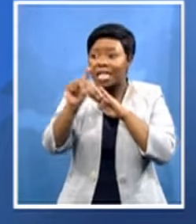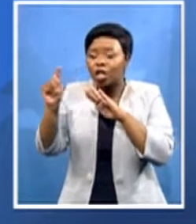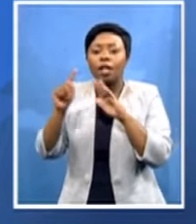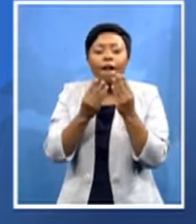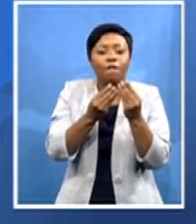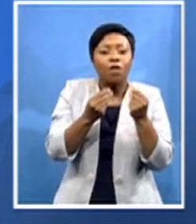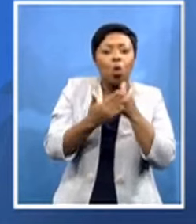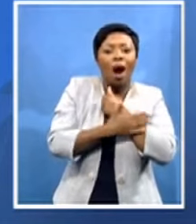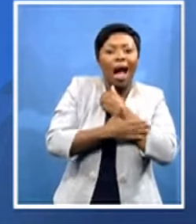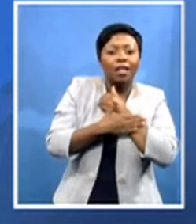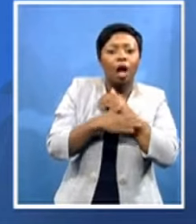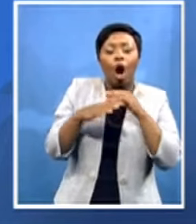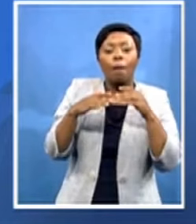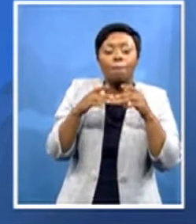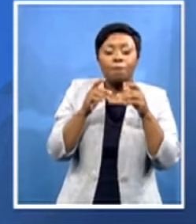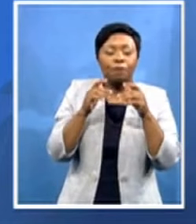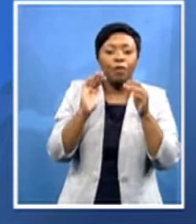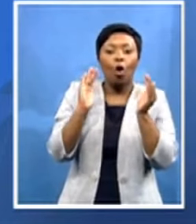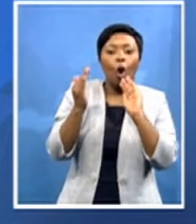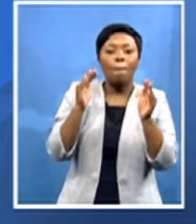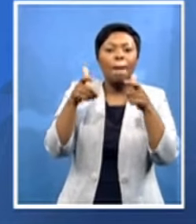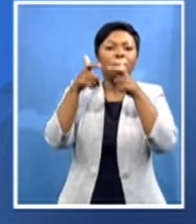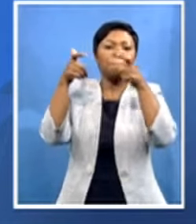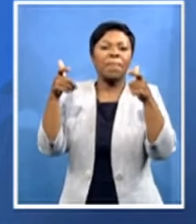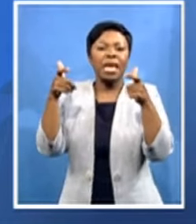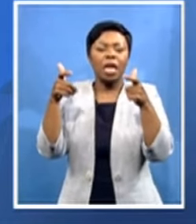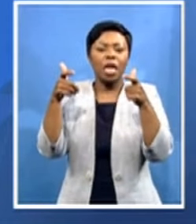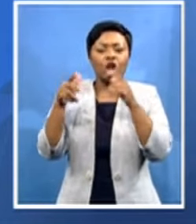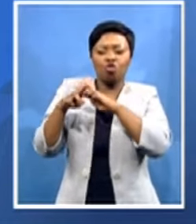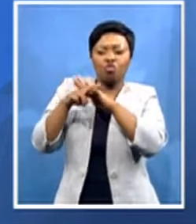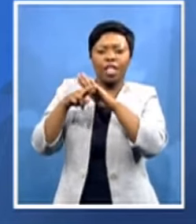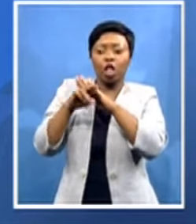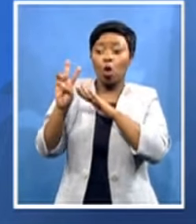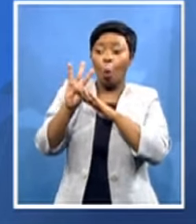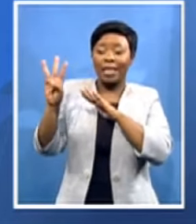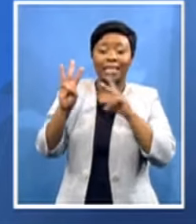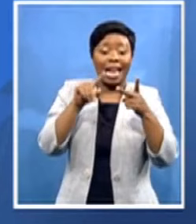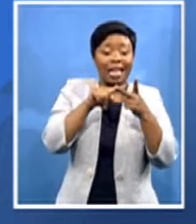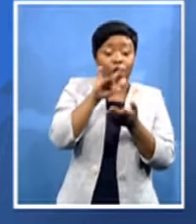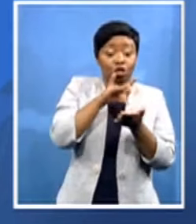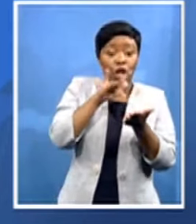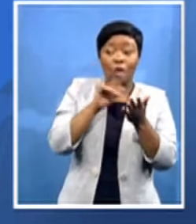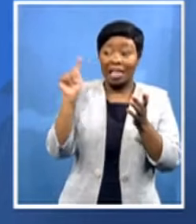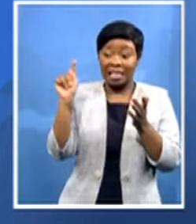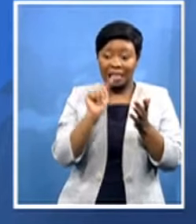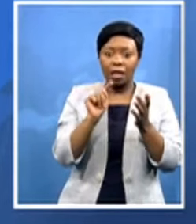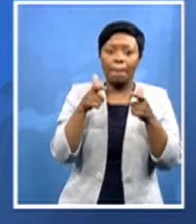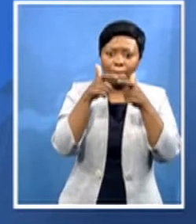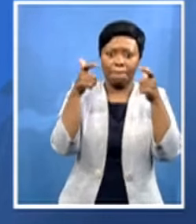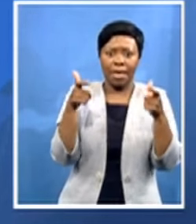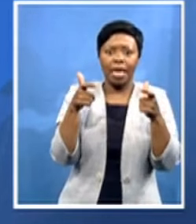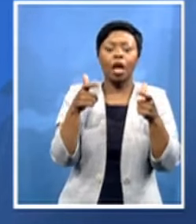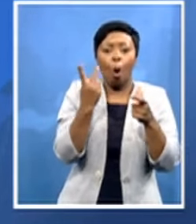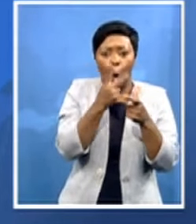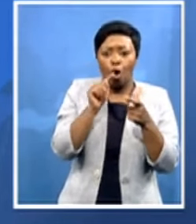westerns and central those should also get the chance of presidential leadership so because of